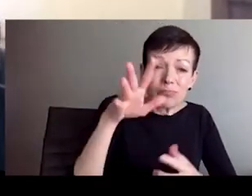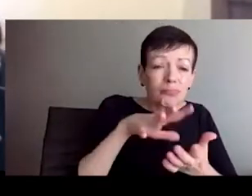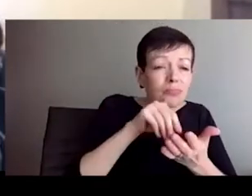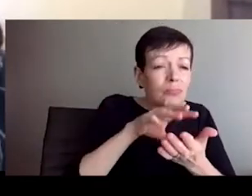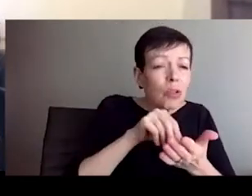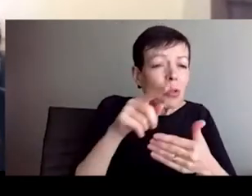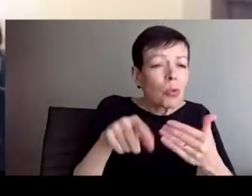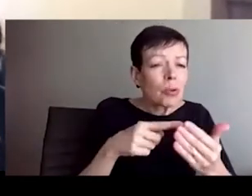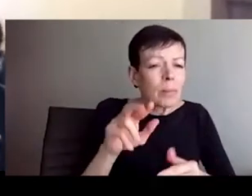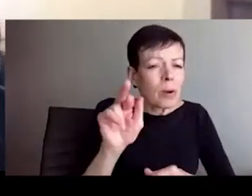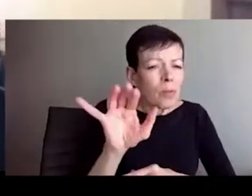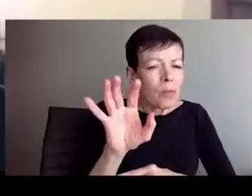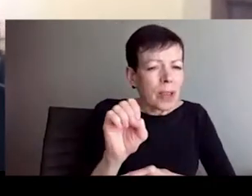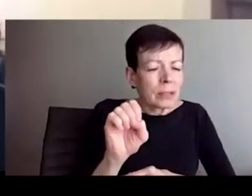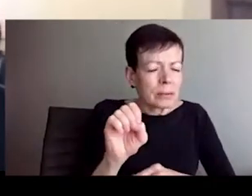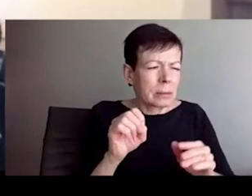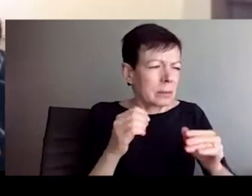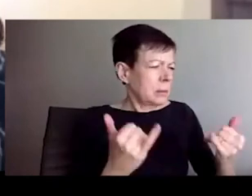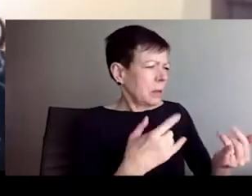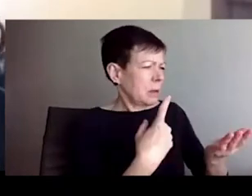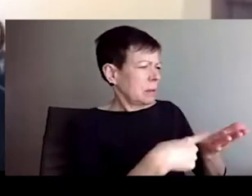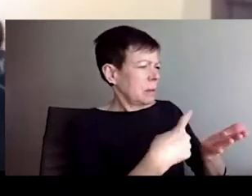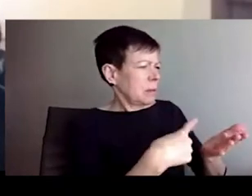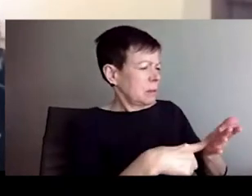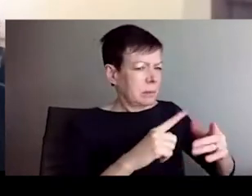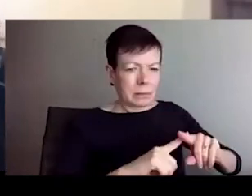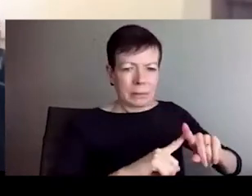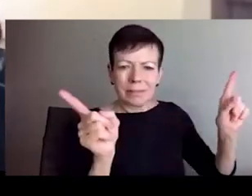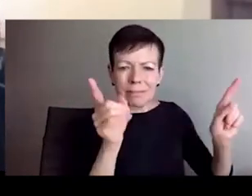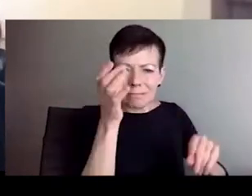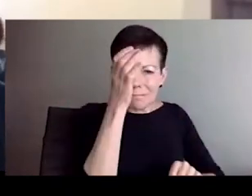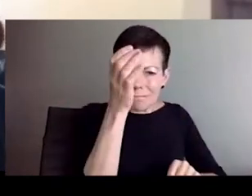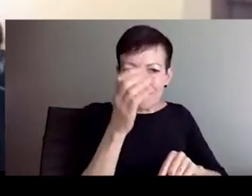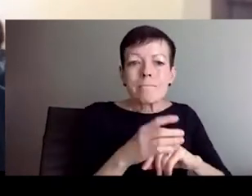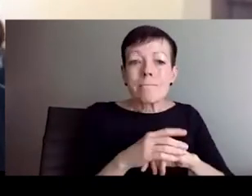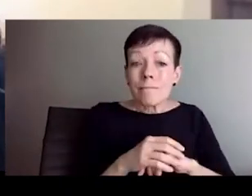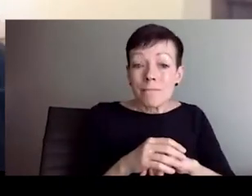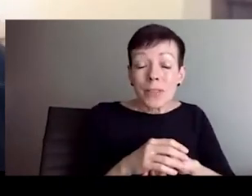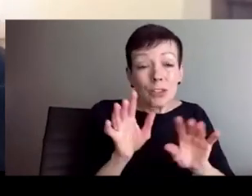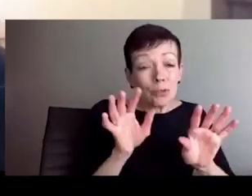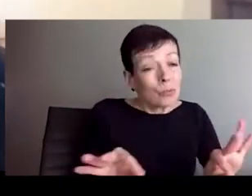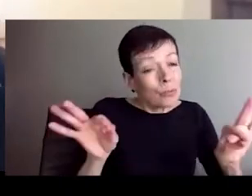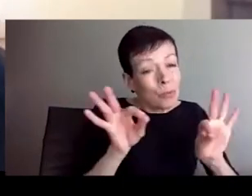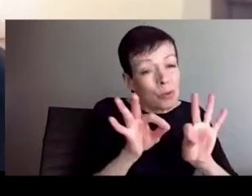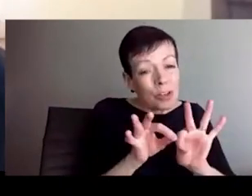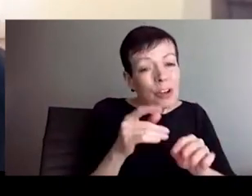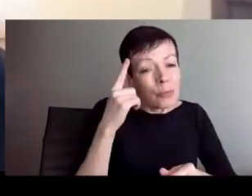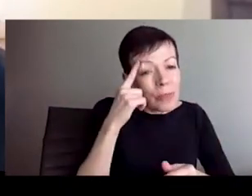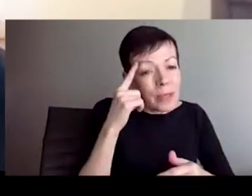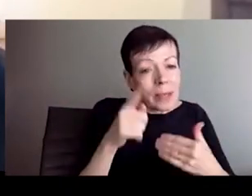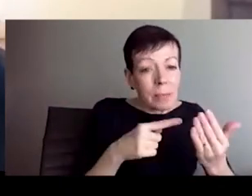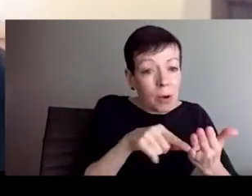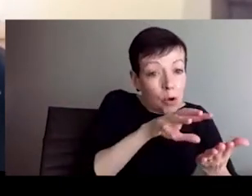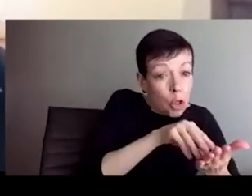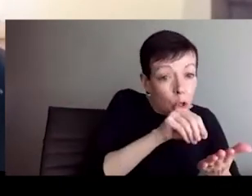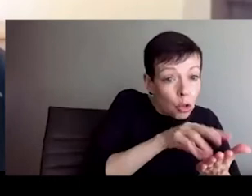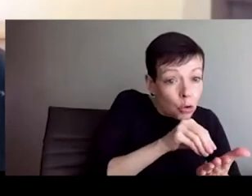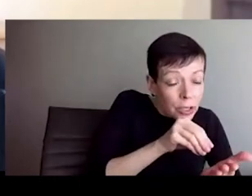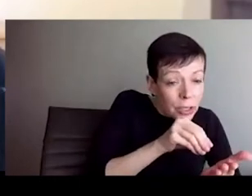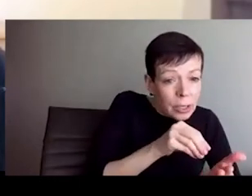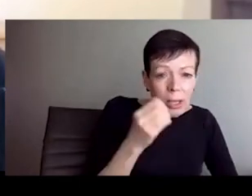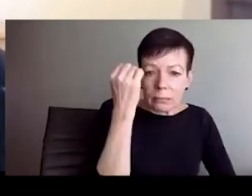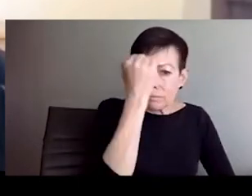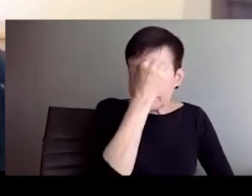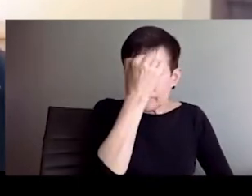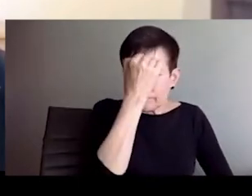not fixed, right? This is always in process and this is always shaped socially and politically. And so we must remember that. I